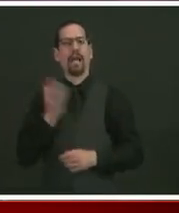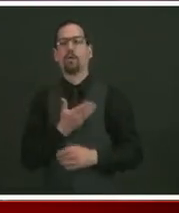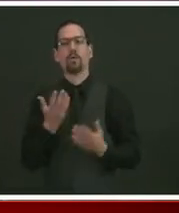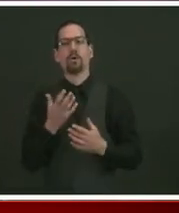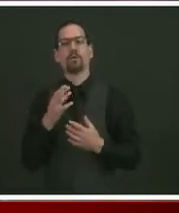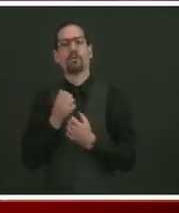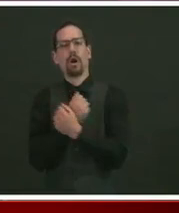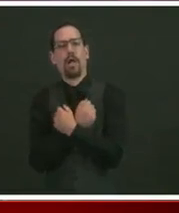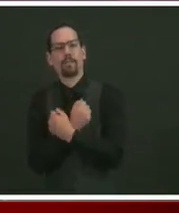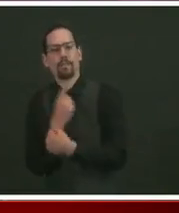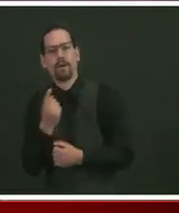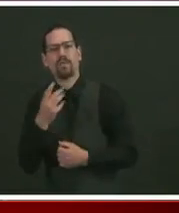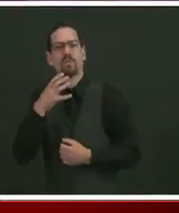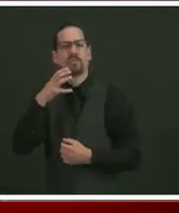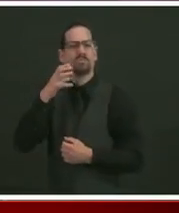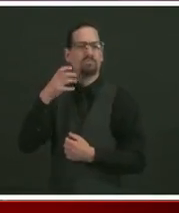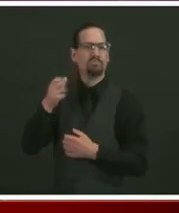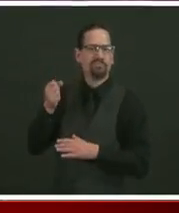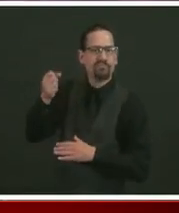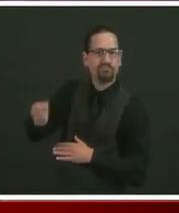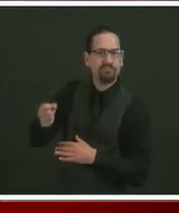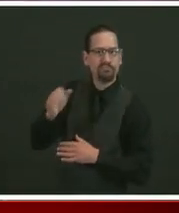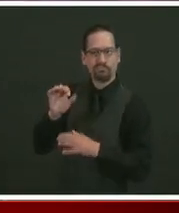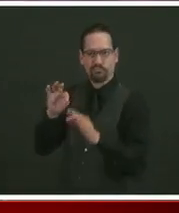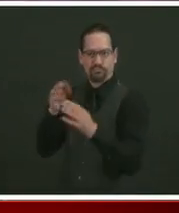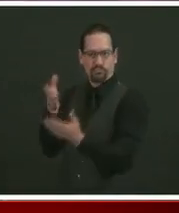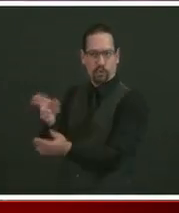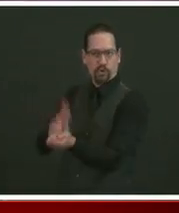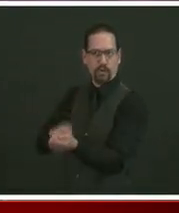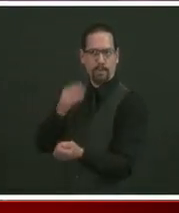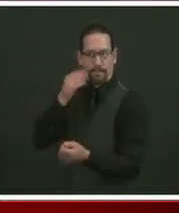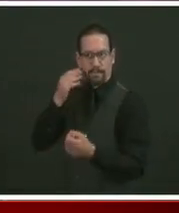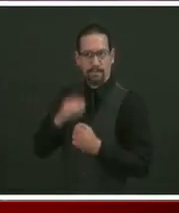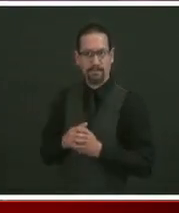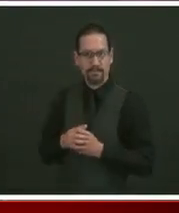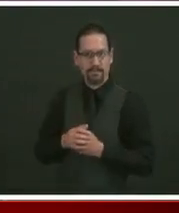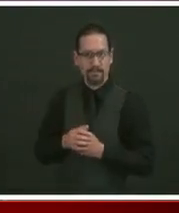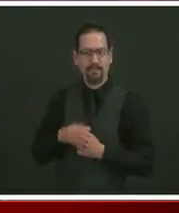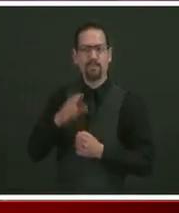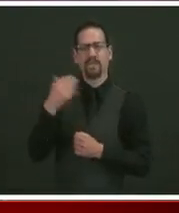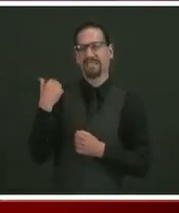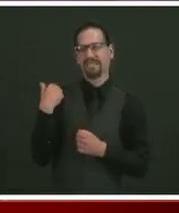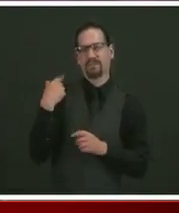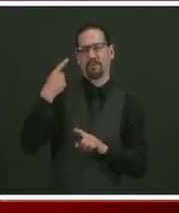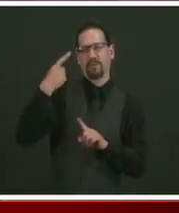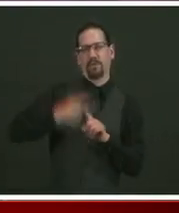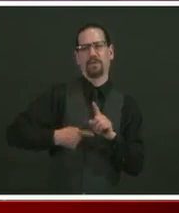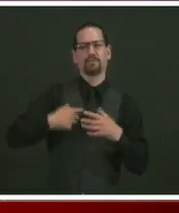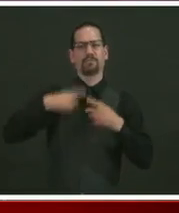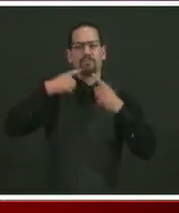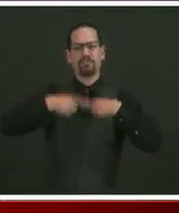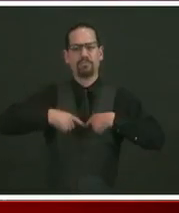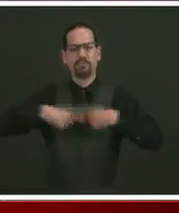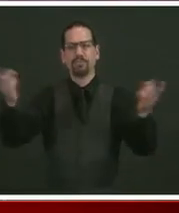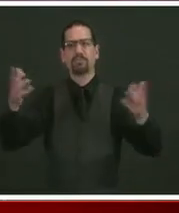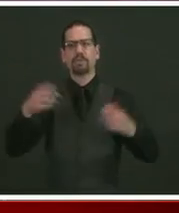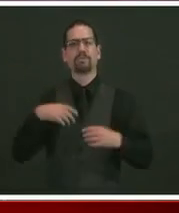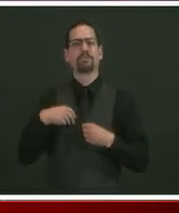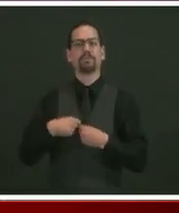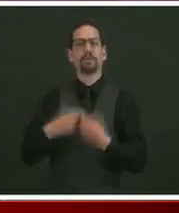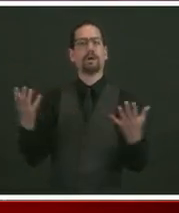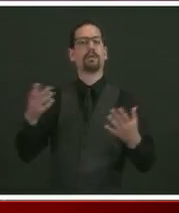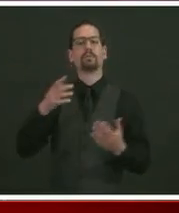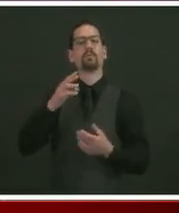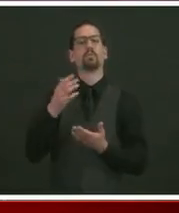Specifically, I think it was a month or so ago, I announced an effort to provide increased wages to the